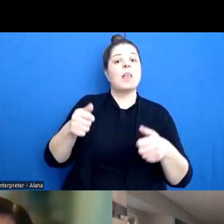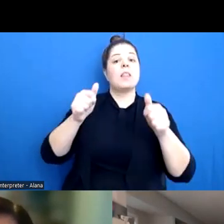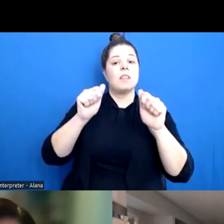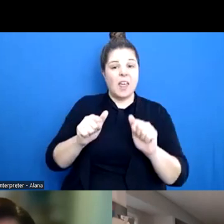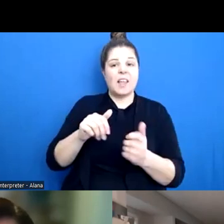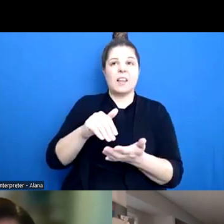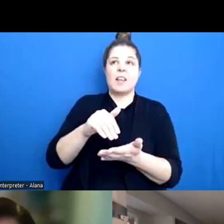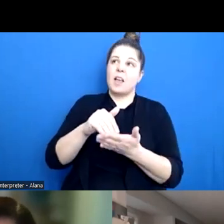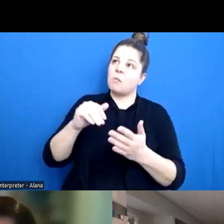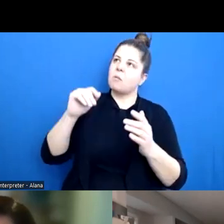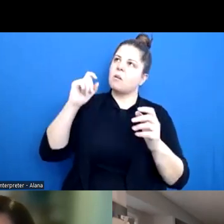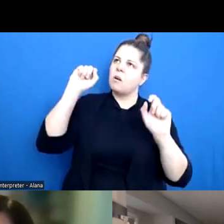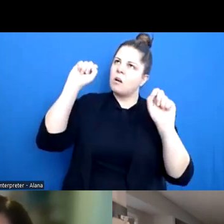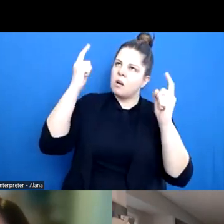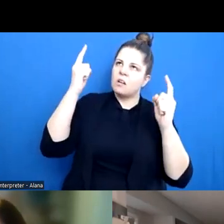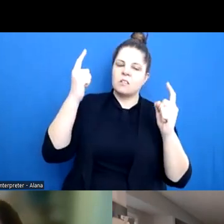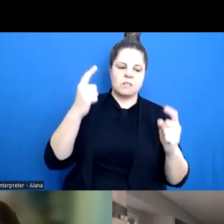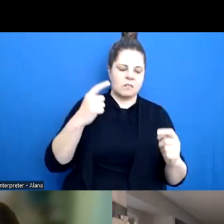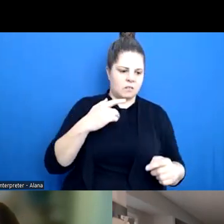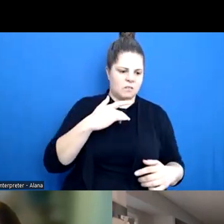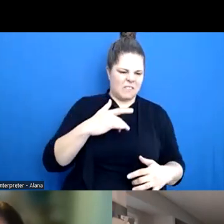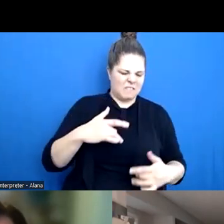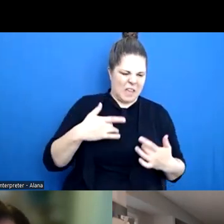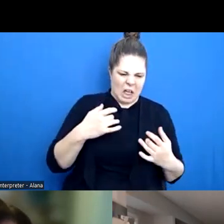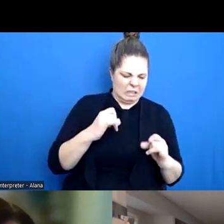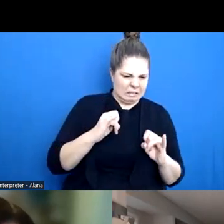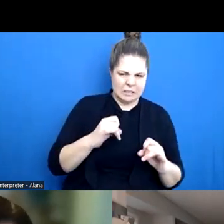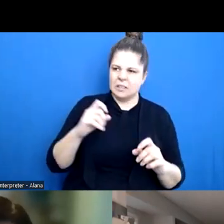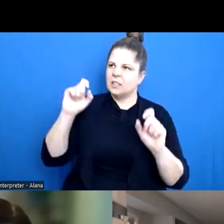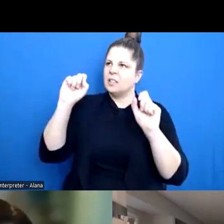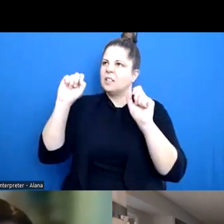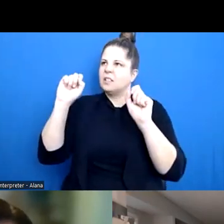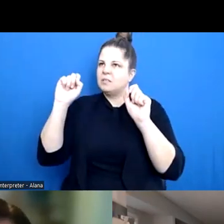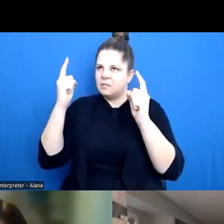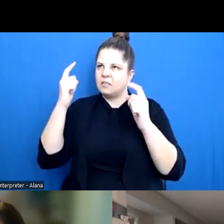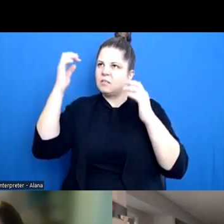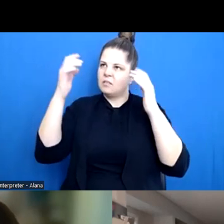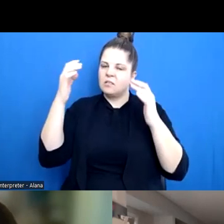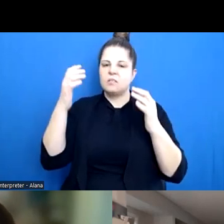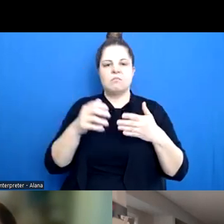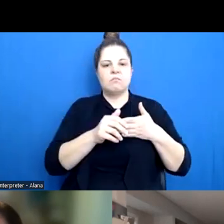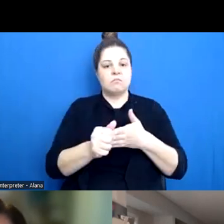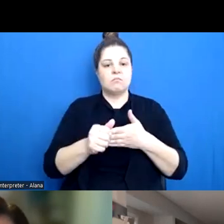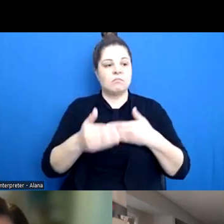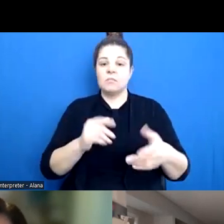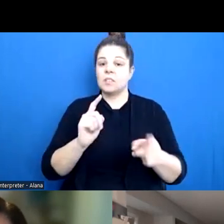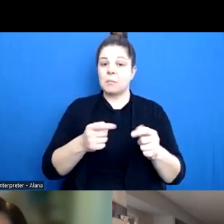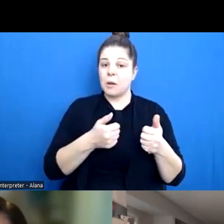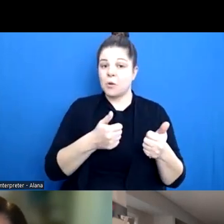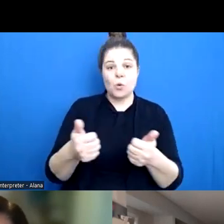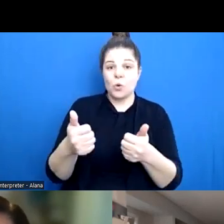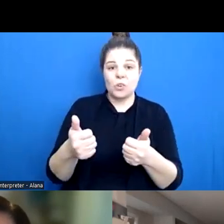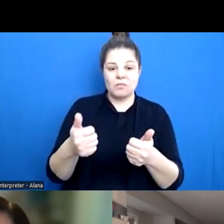the combination of feelings and thoughts leads us into behavior, some of which are very productive and positive. And some of which,